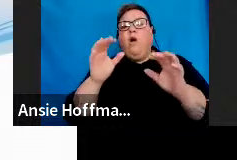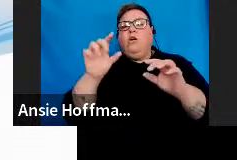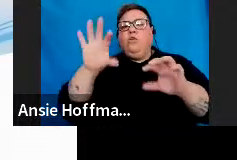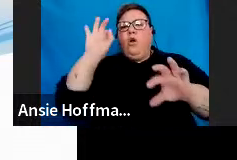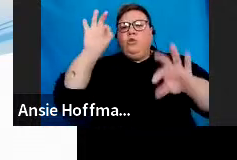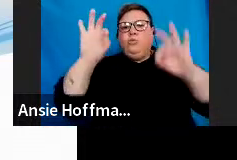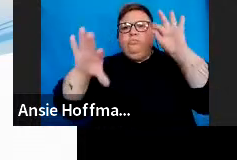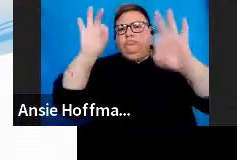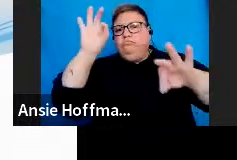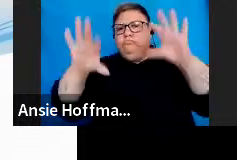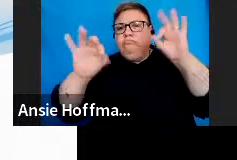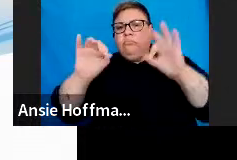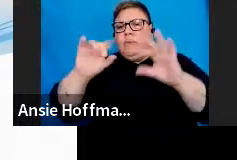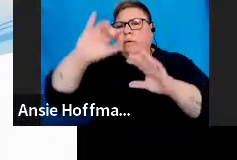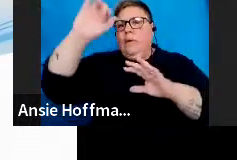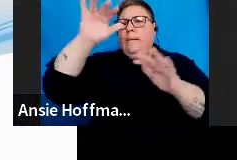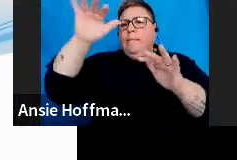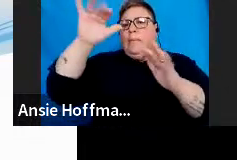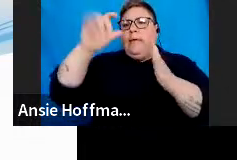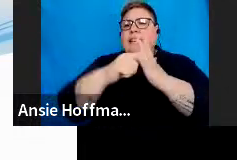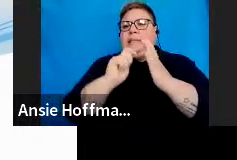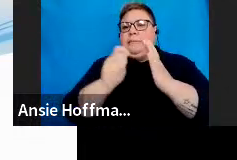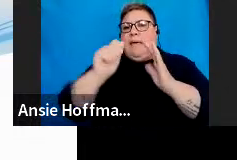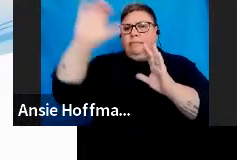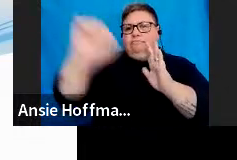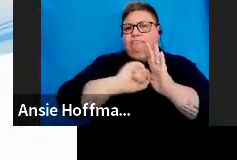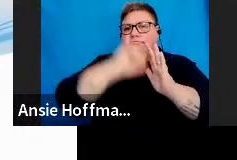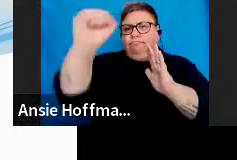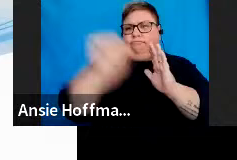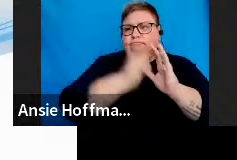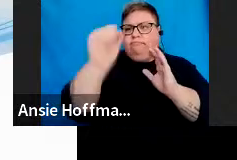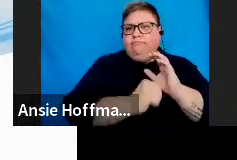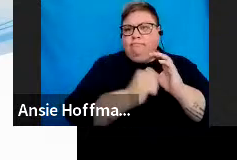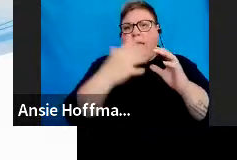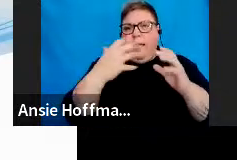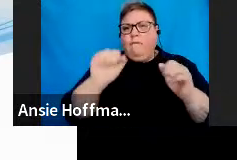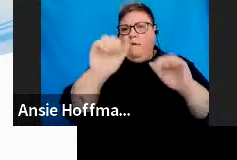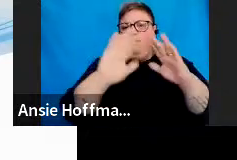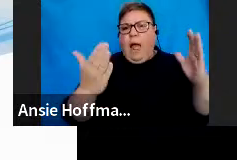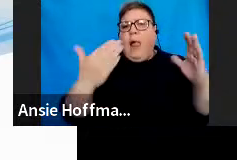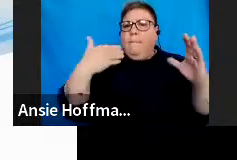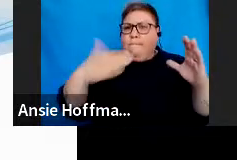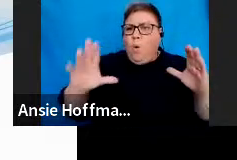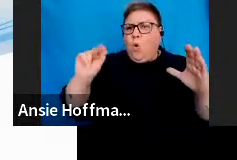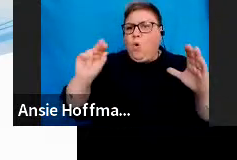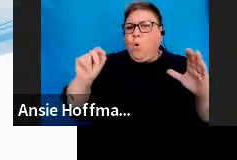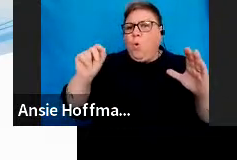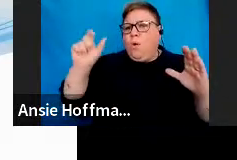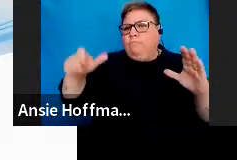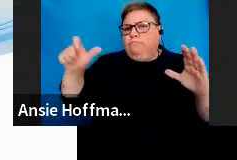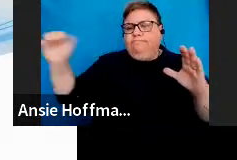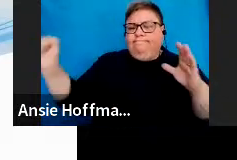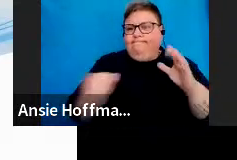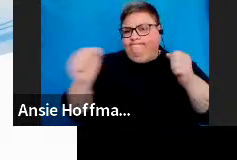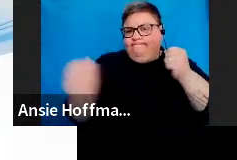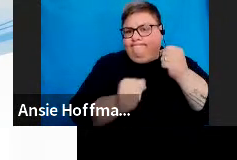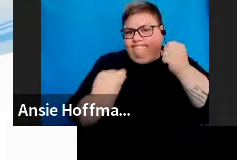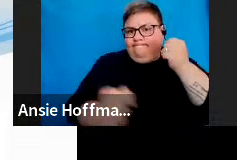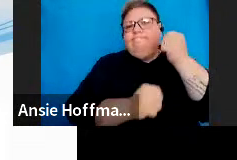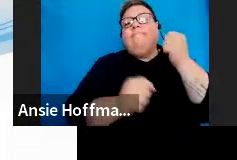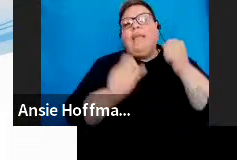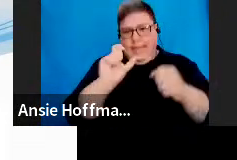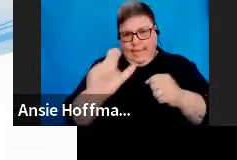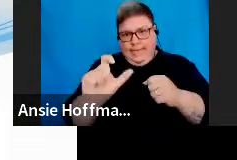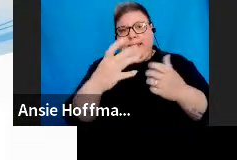taxpayers that are already on your portfolio. If you want to add those taxpayers to a group we still give you that option again.